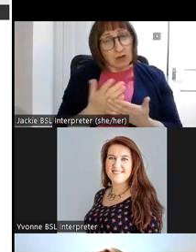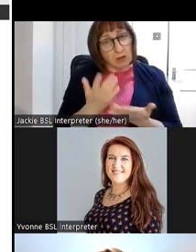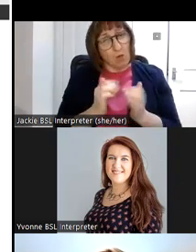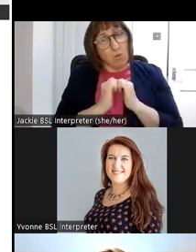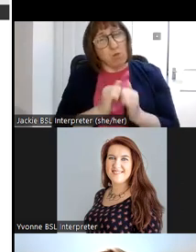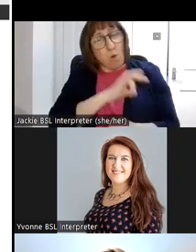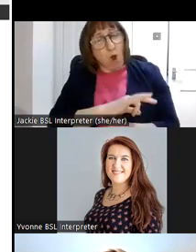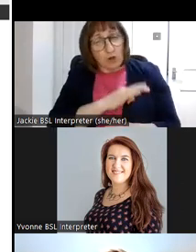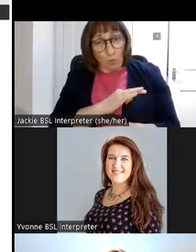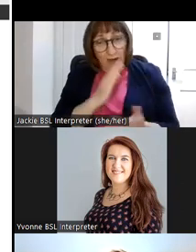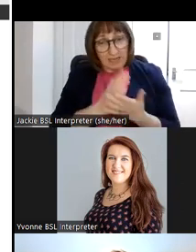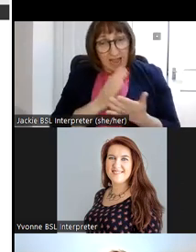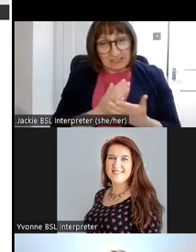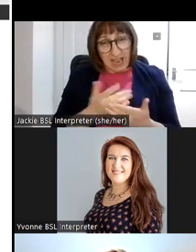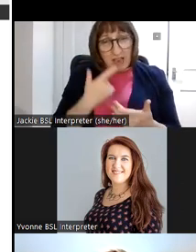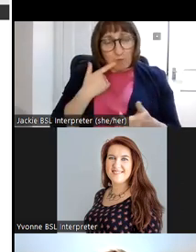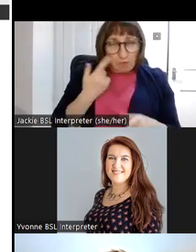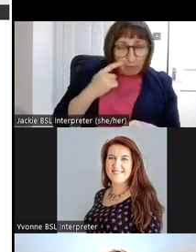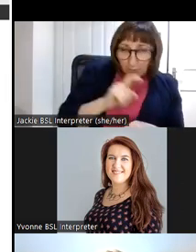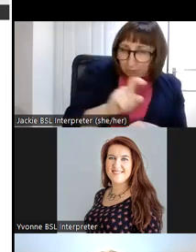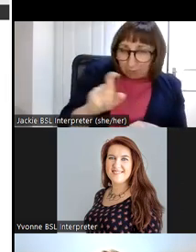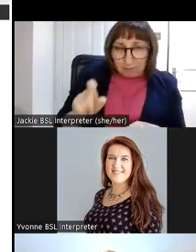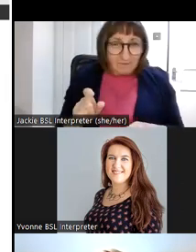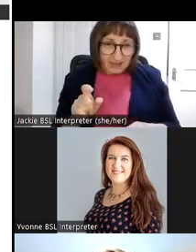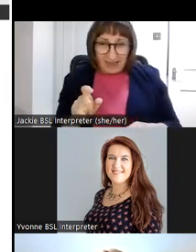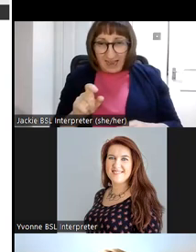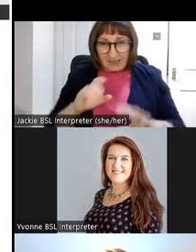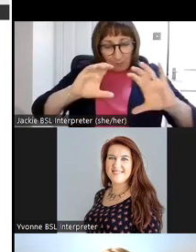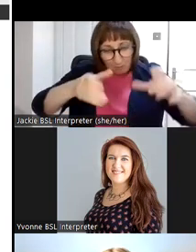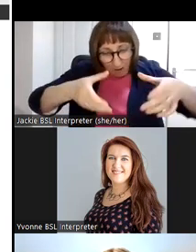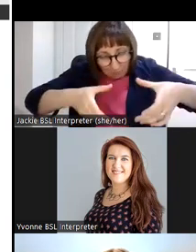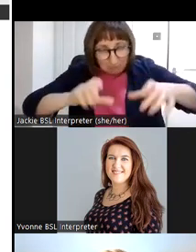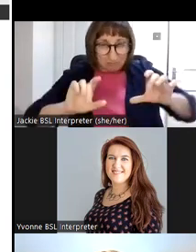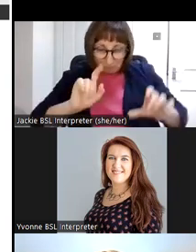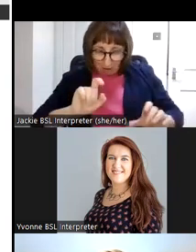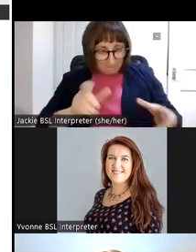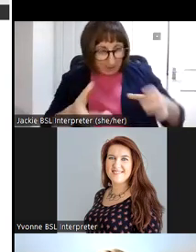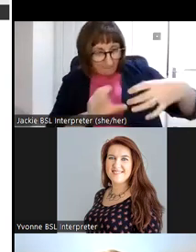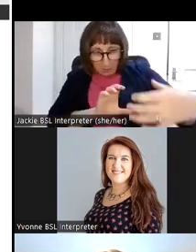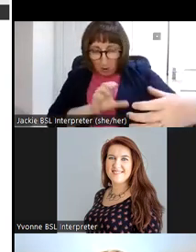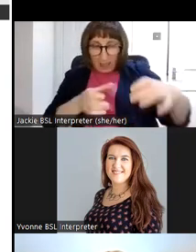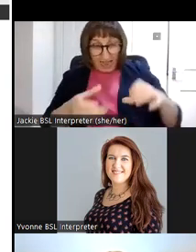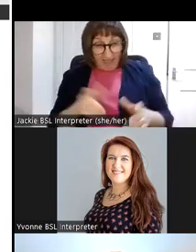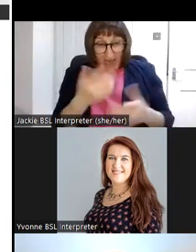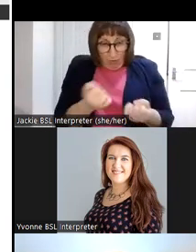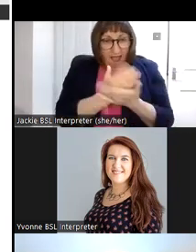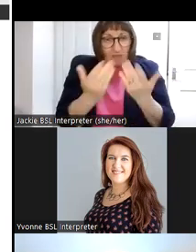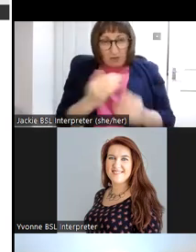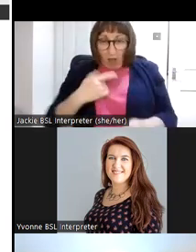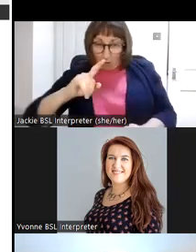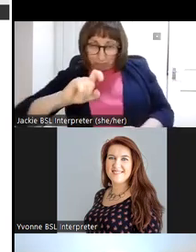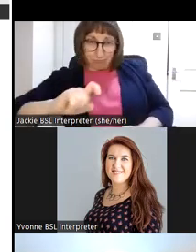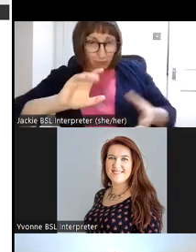though when you can actually you know play around with these turn them upside down and inside out uh so it's like you physically have them in your hand